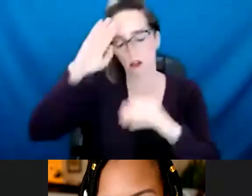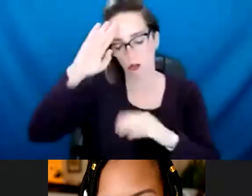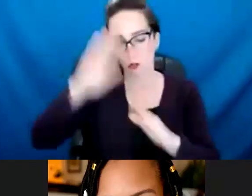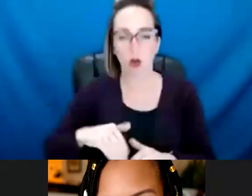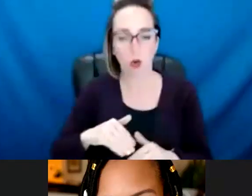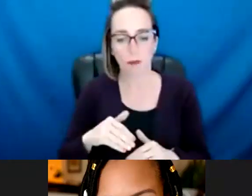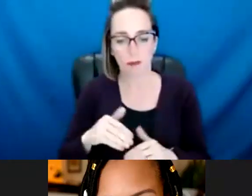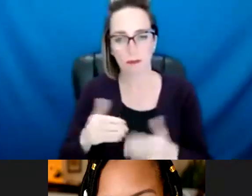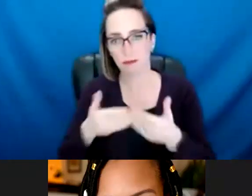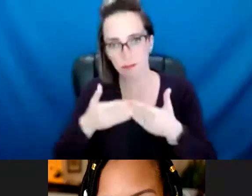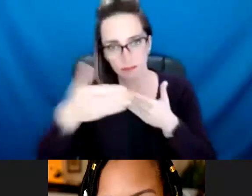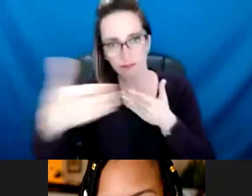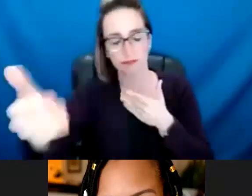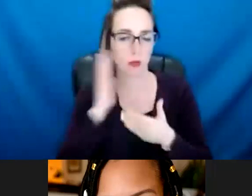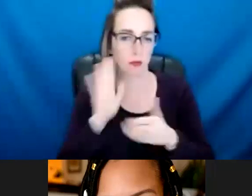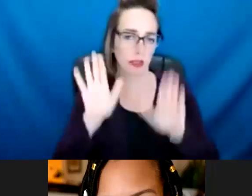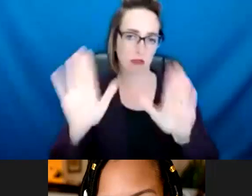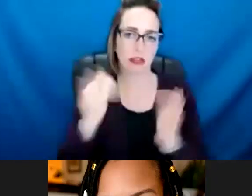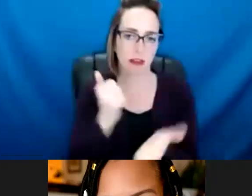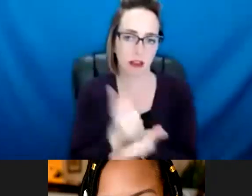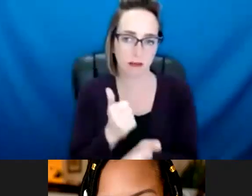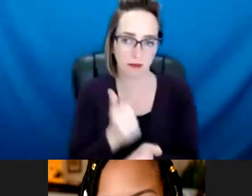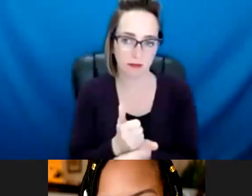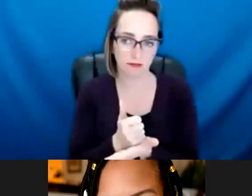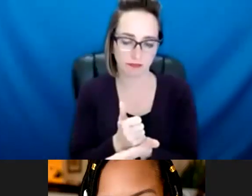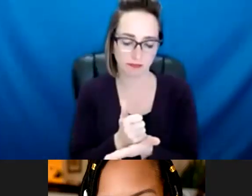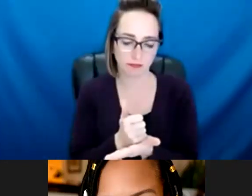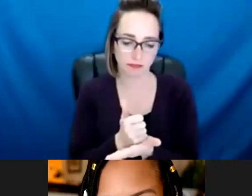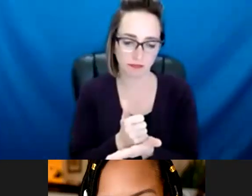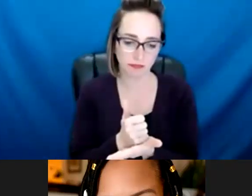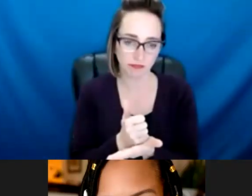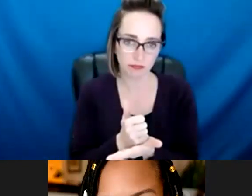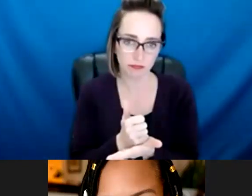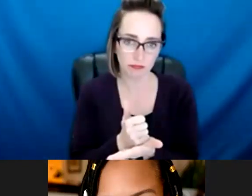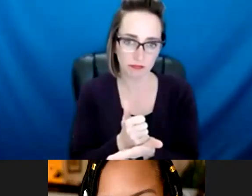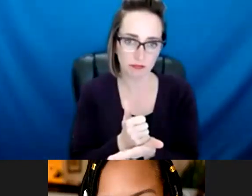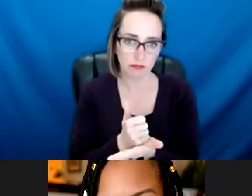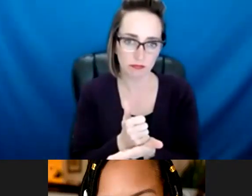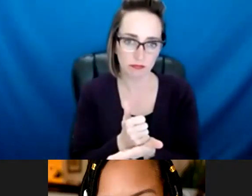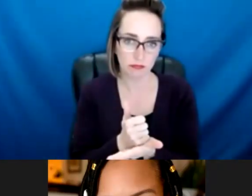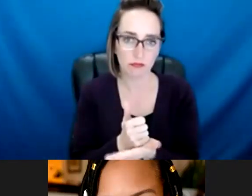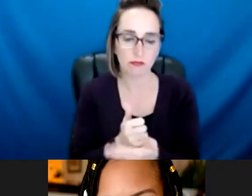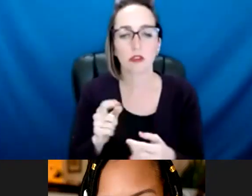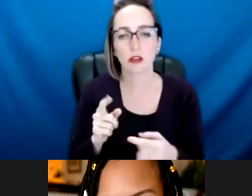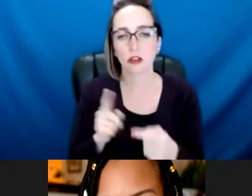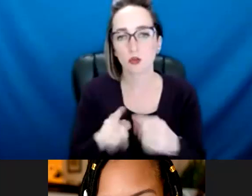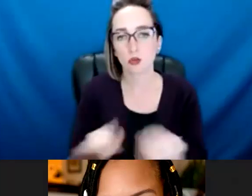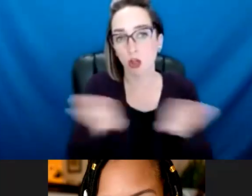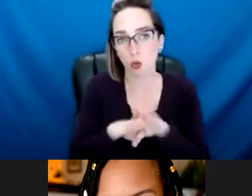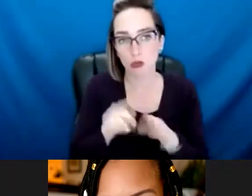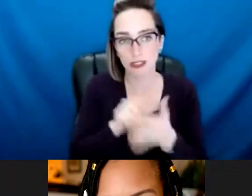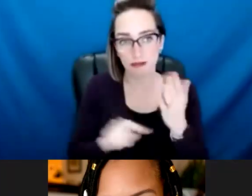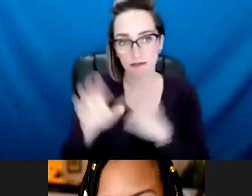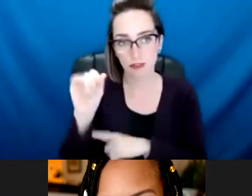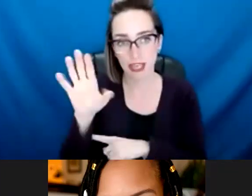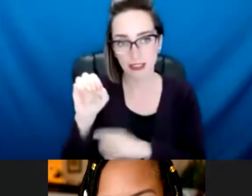um, assistance of us to, uh, one, um, get these cases completed a little bit quicker and